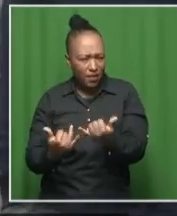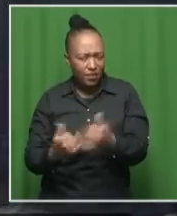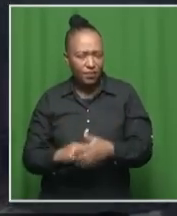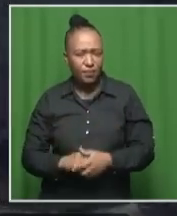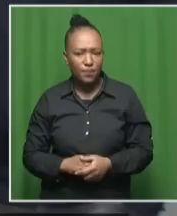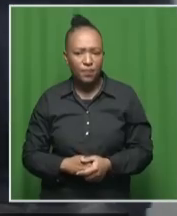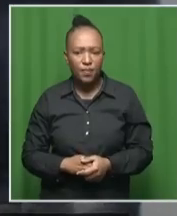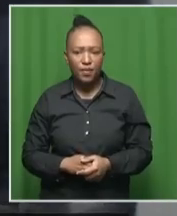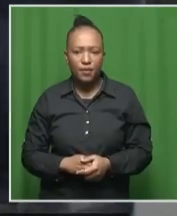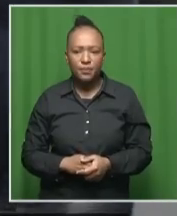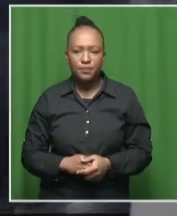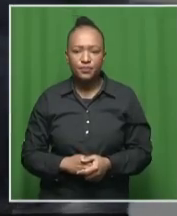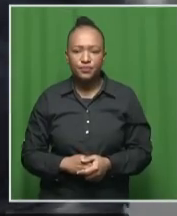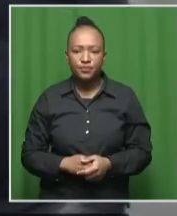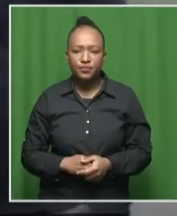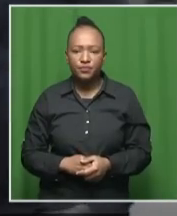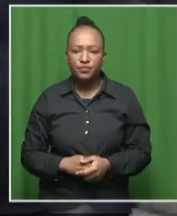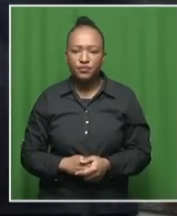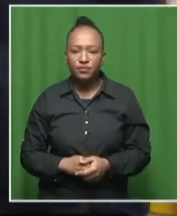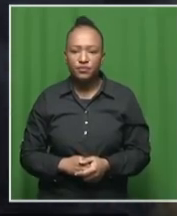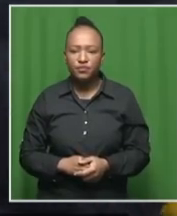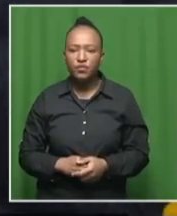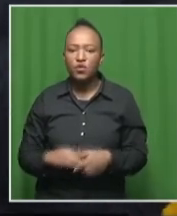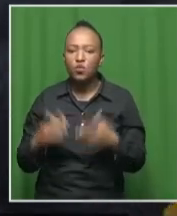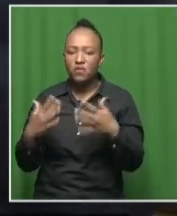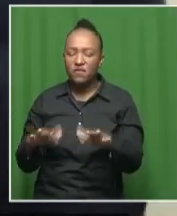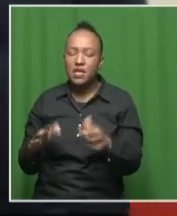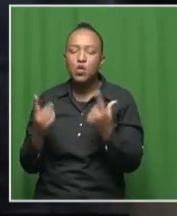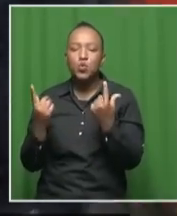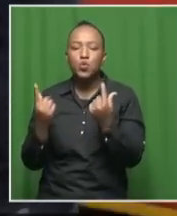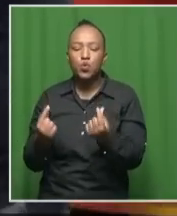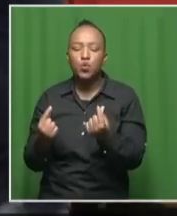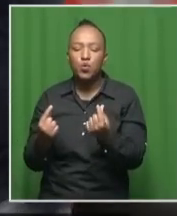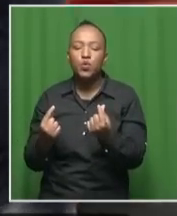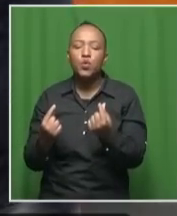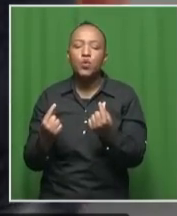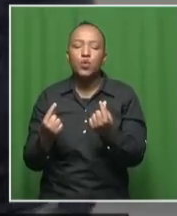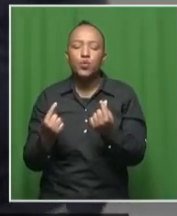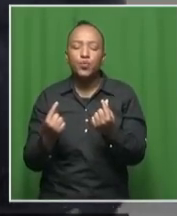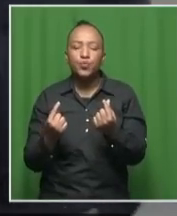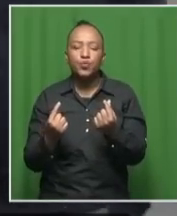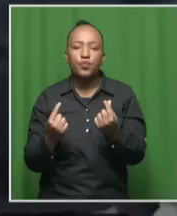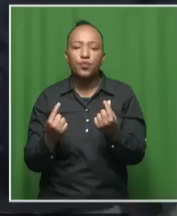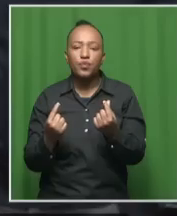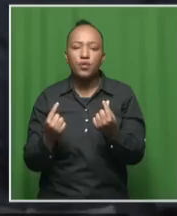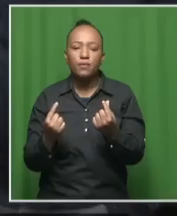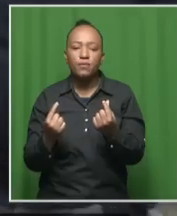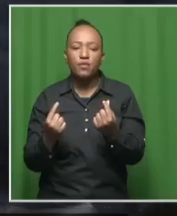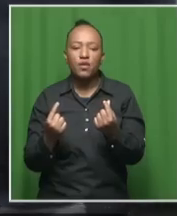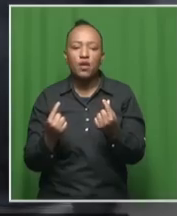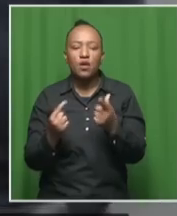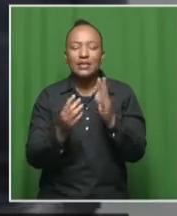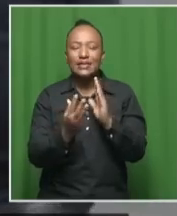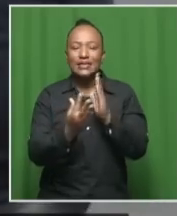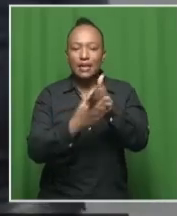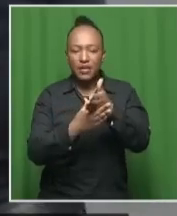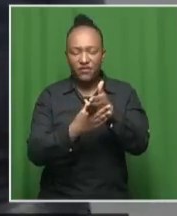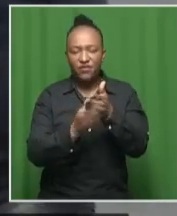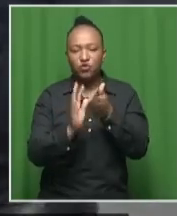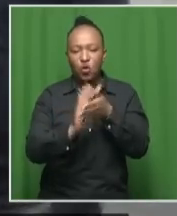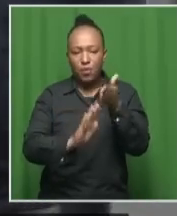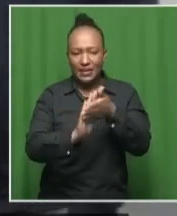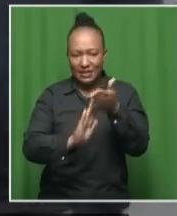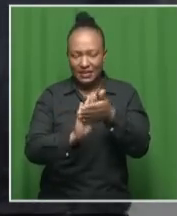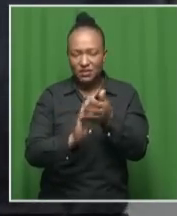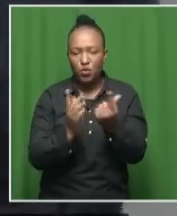Yes. Mr. Sakina. We've done what is called for now a, it's called a disruptive operation. So, we